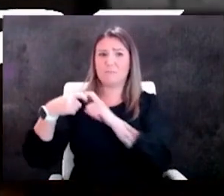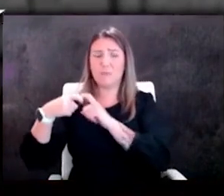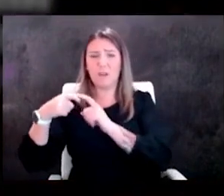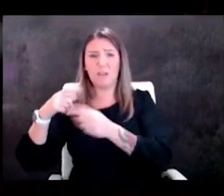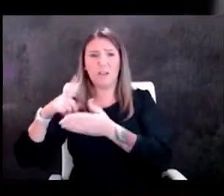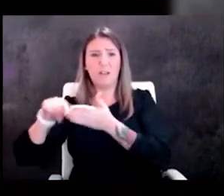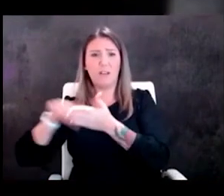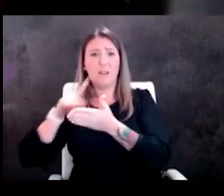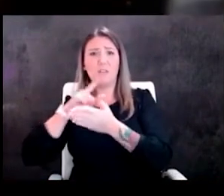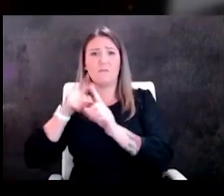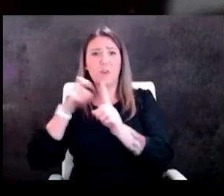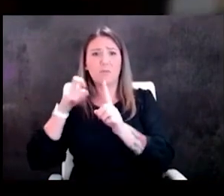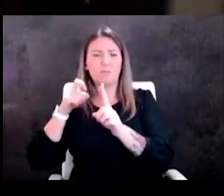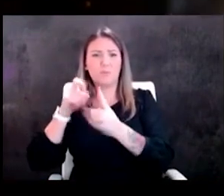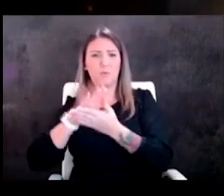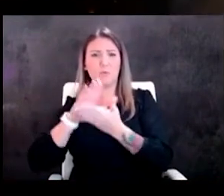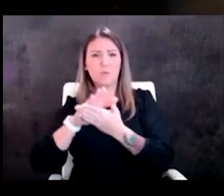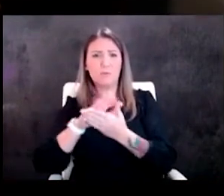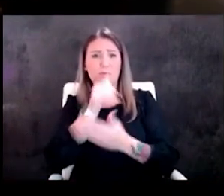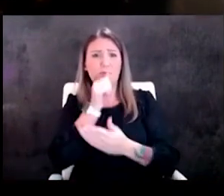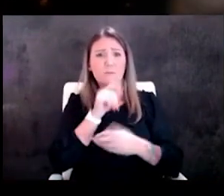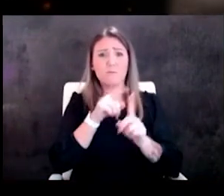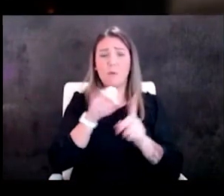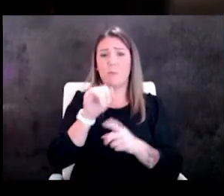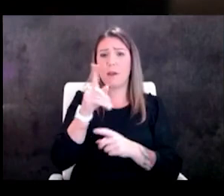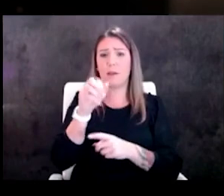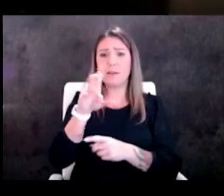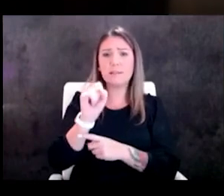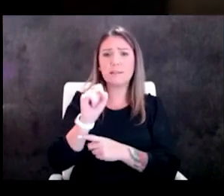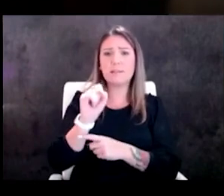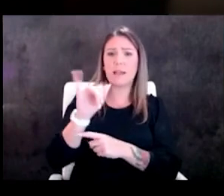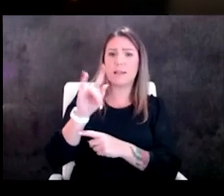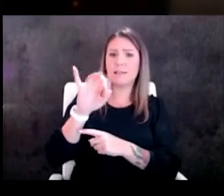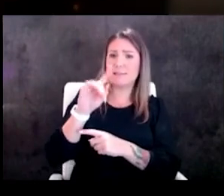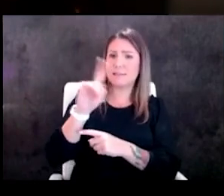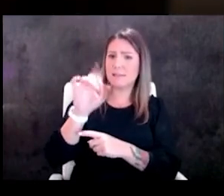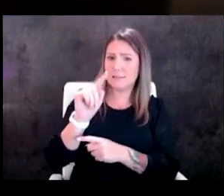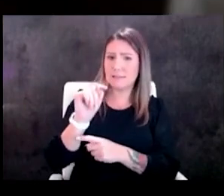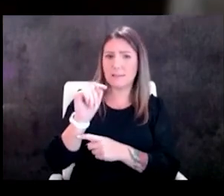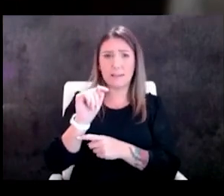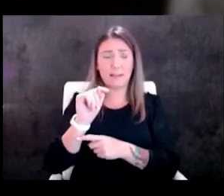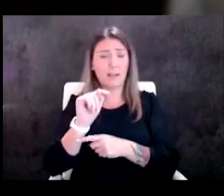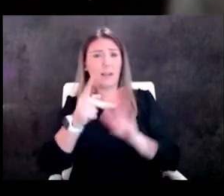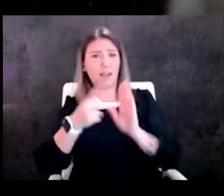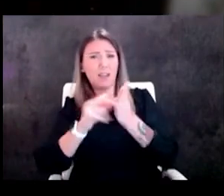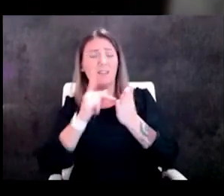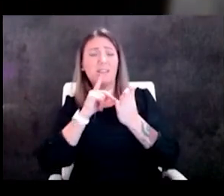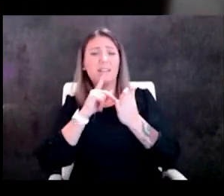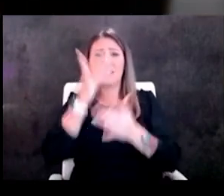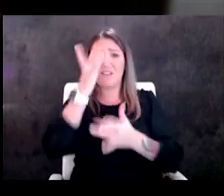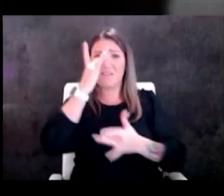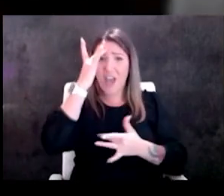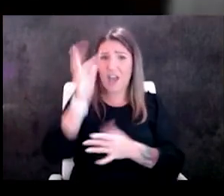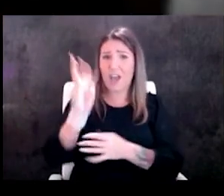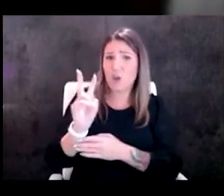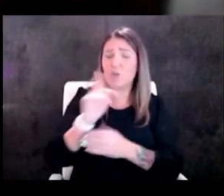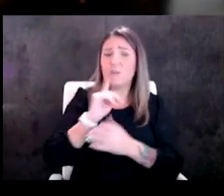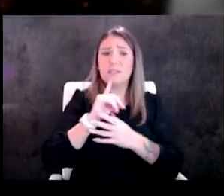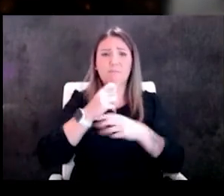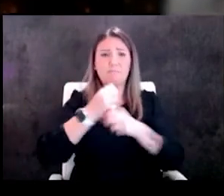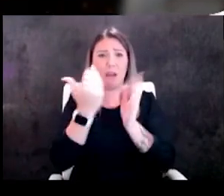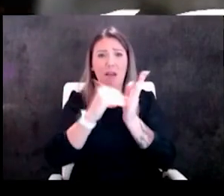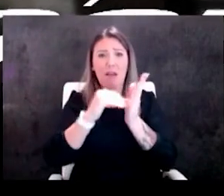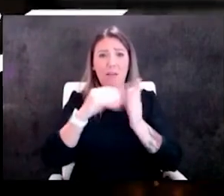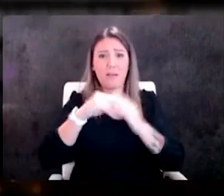azt was tried as a means to prevent the virus from reproducing itself in the body's healthy cells and it